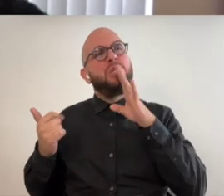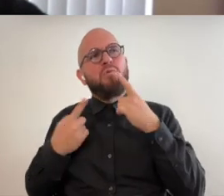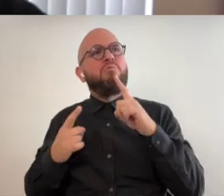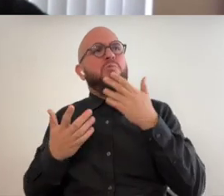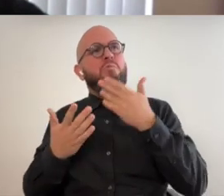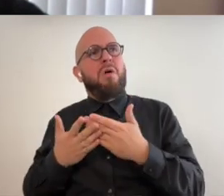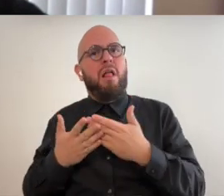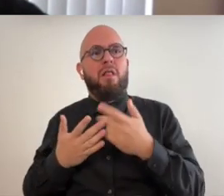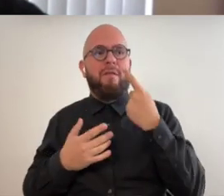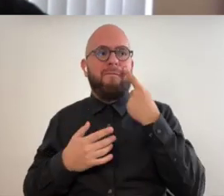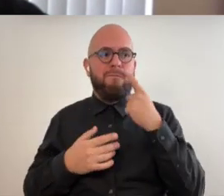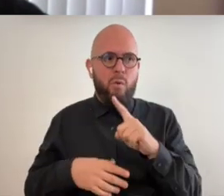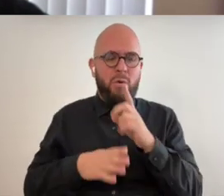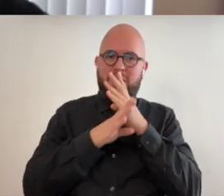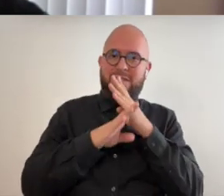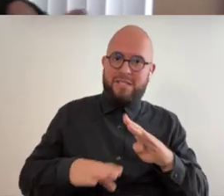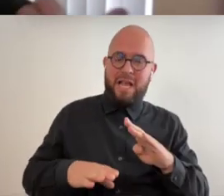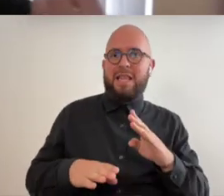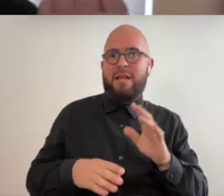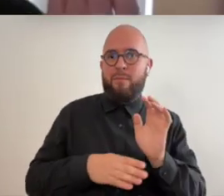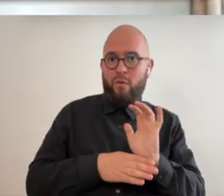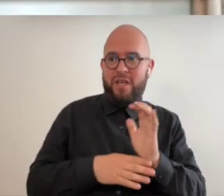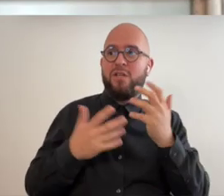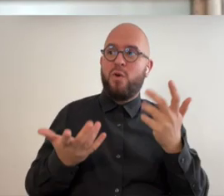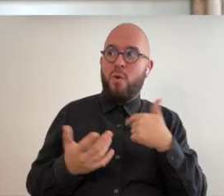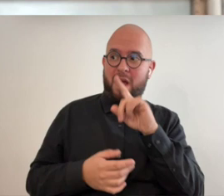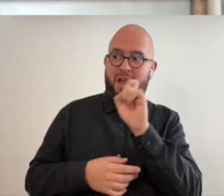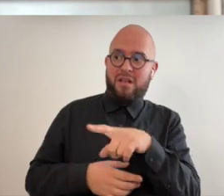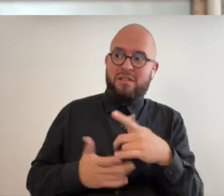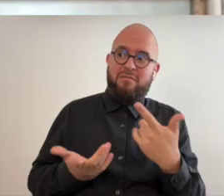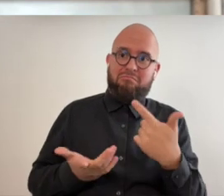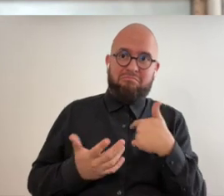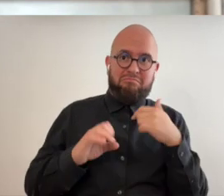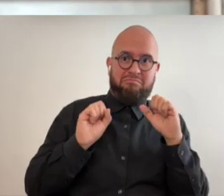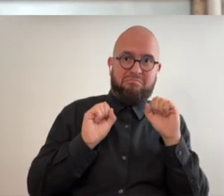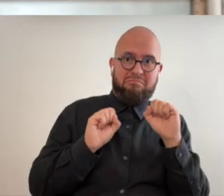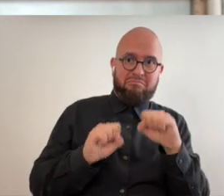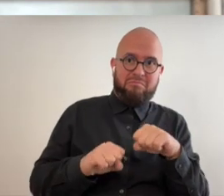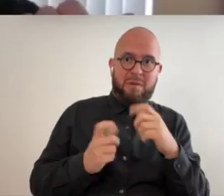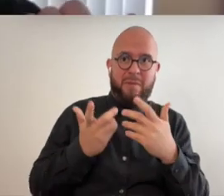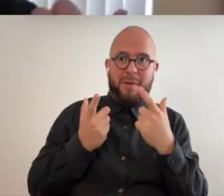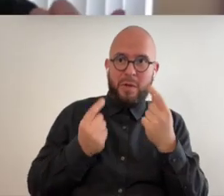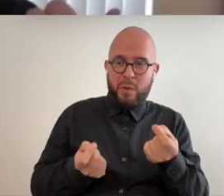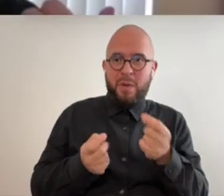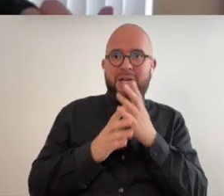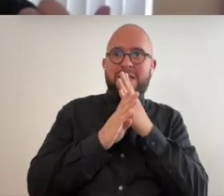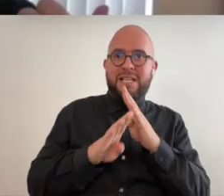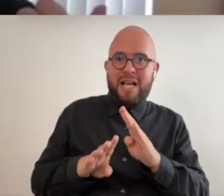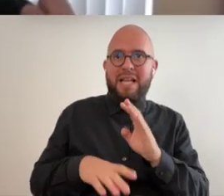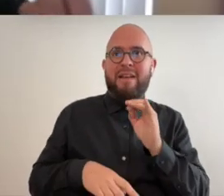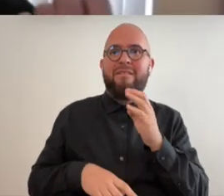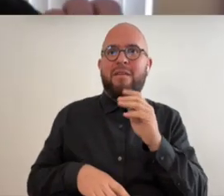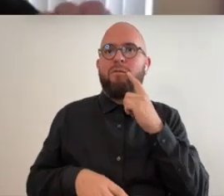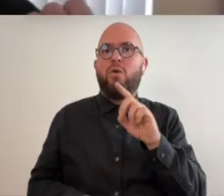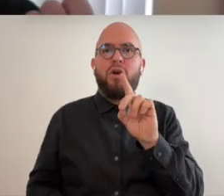well as an incumbent for silent films so i asked them if i could do a silent film score to